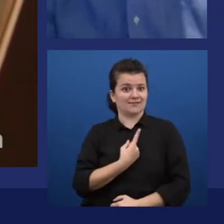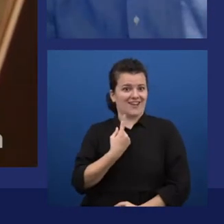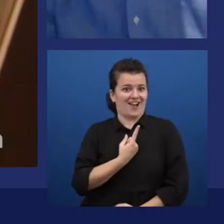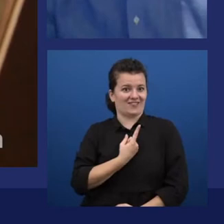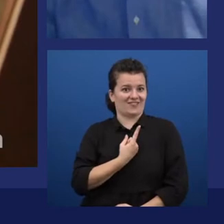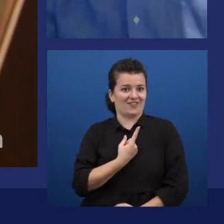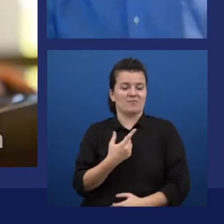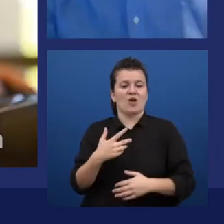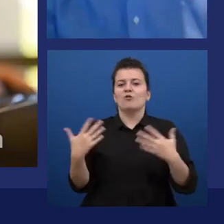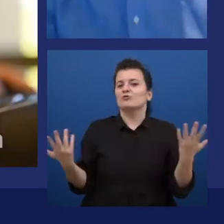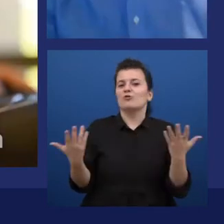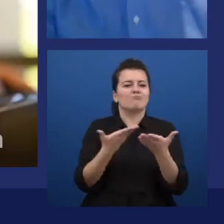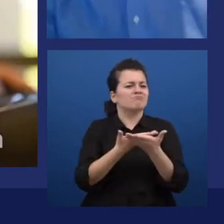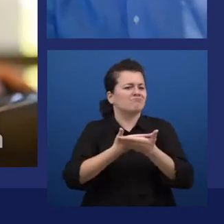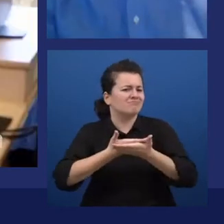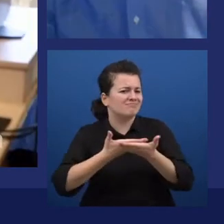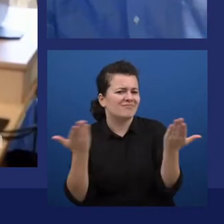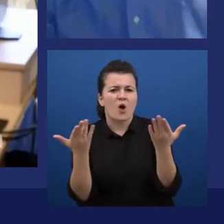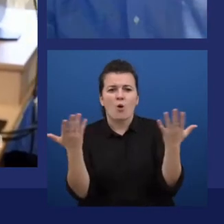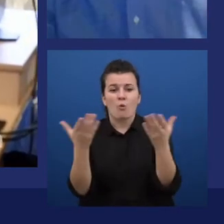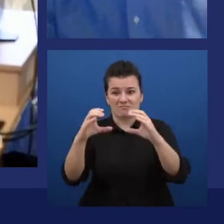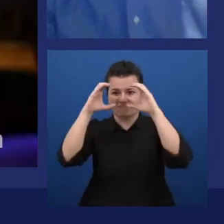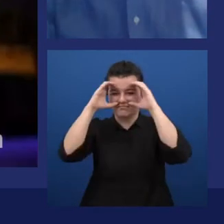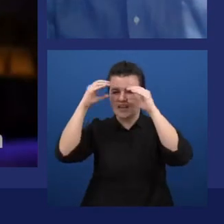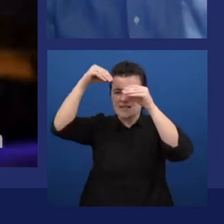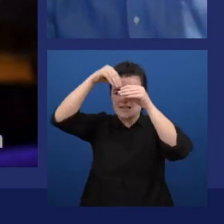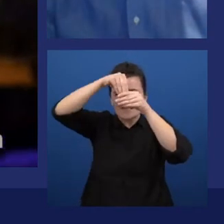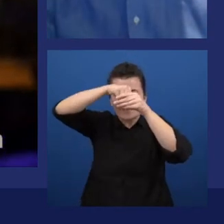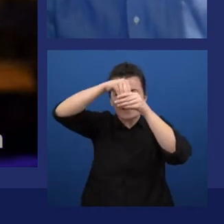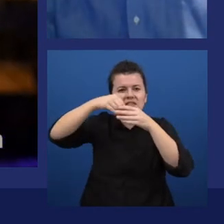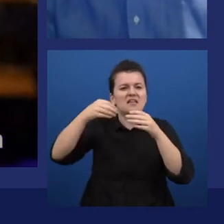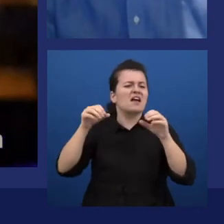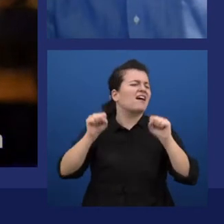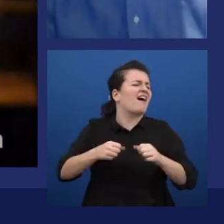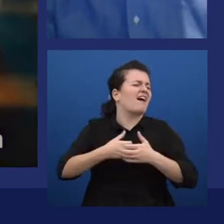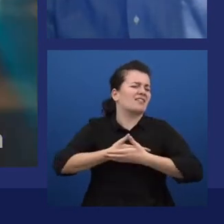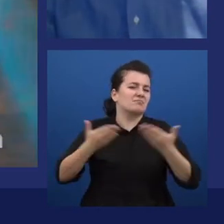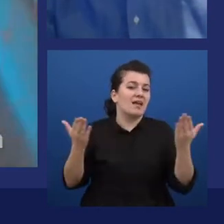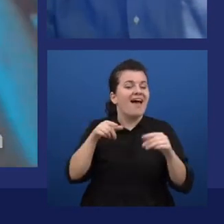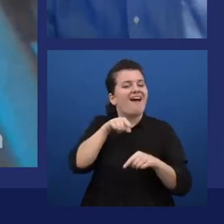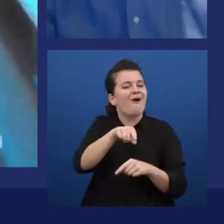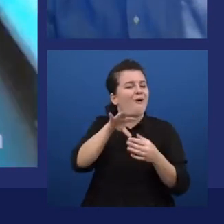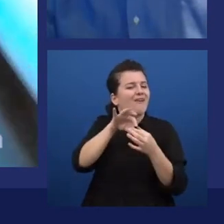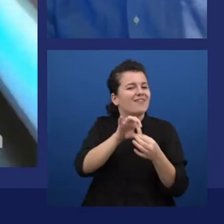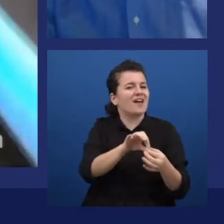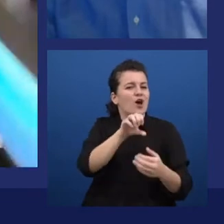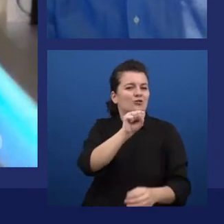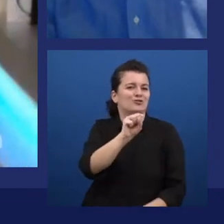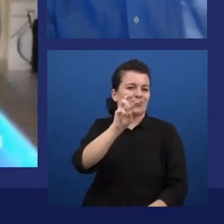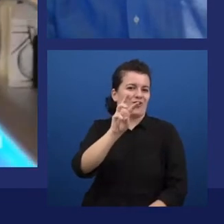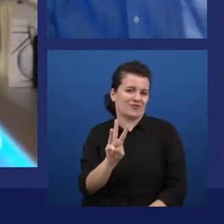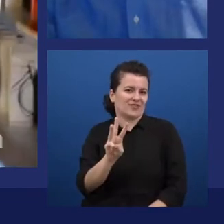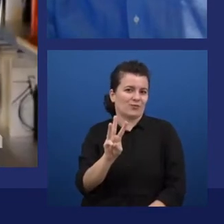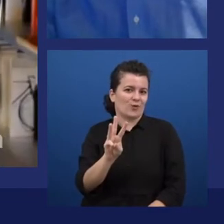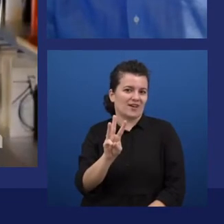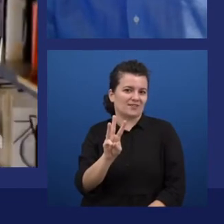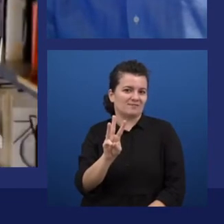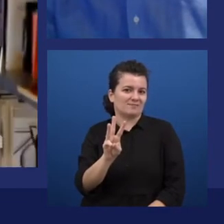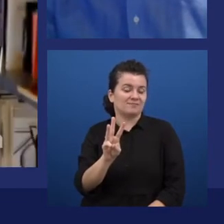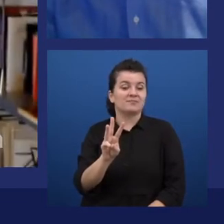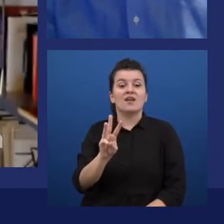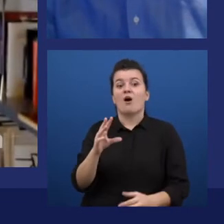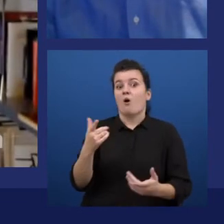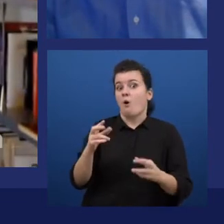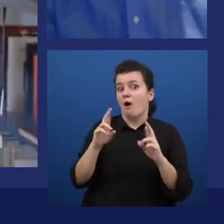you want to build into a device like that, because it's essentially a software problem. We'd like to see this device used and